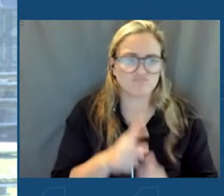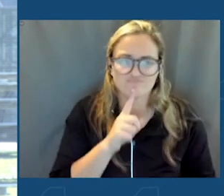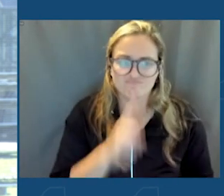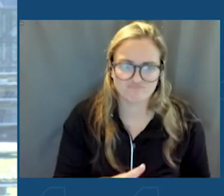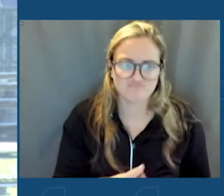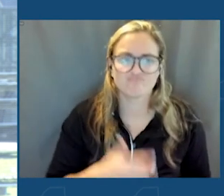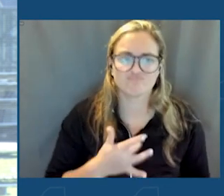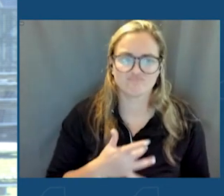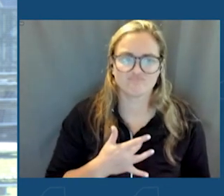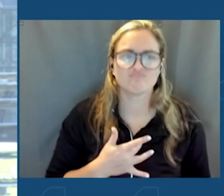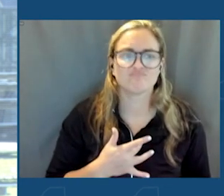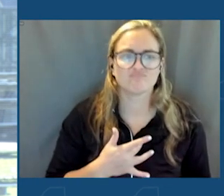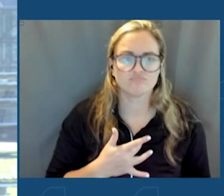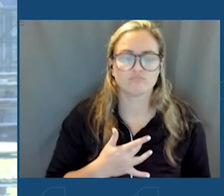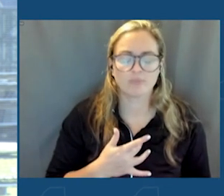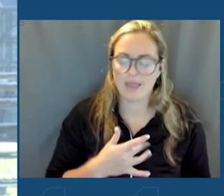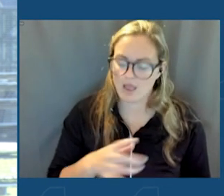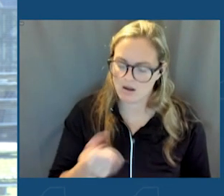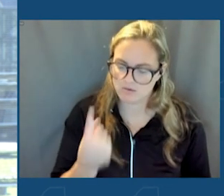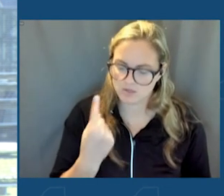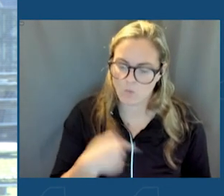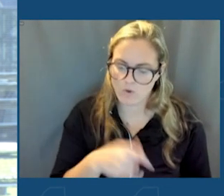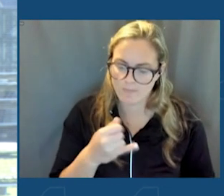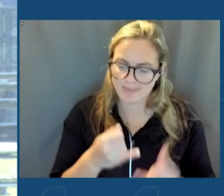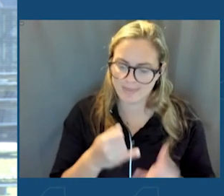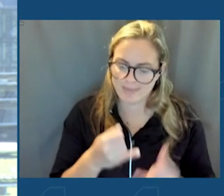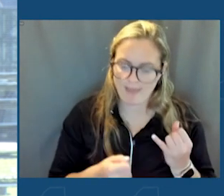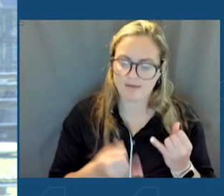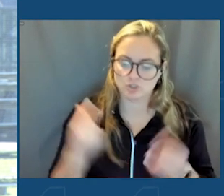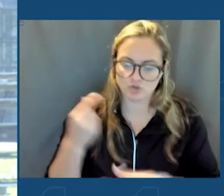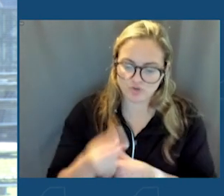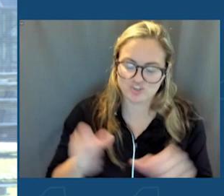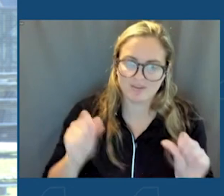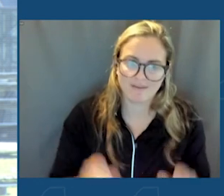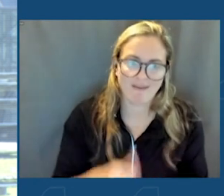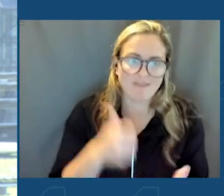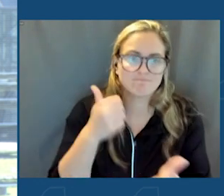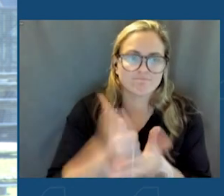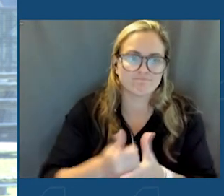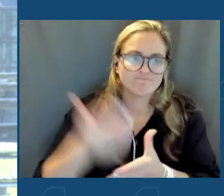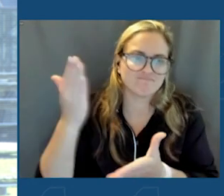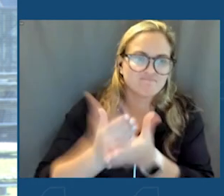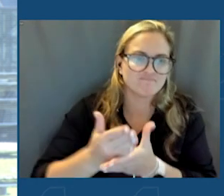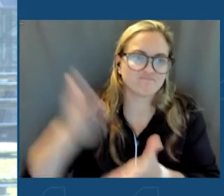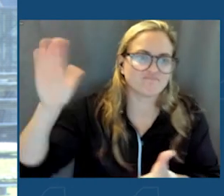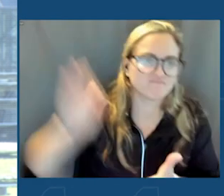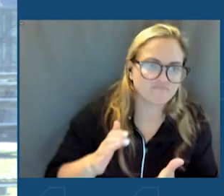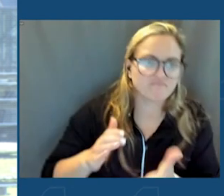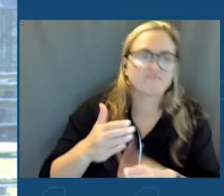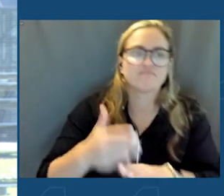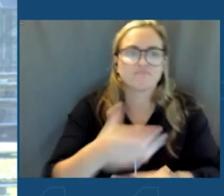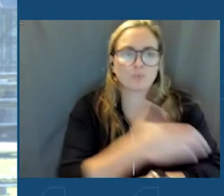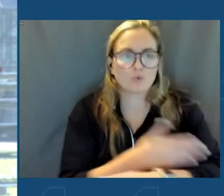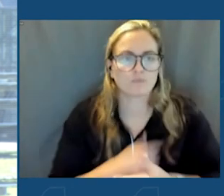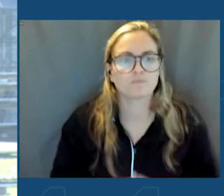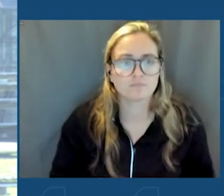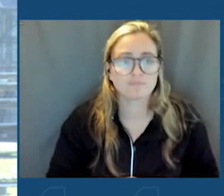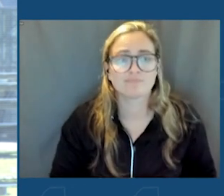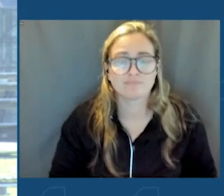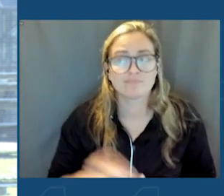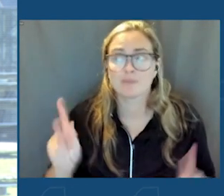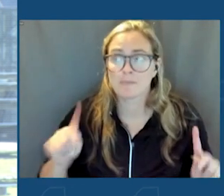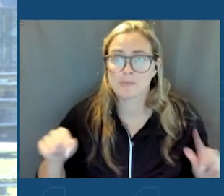and we're the last generation to be able to do anything about it. That's the sense of urgency that the people in this room and elsewhere